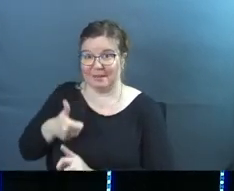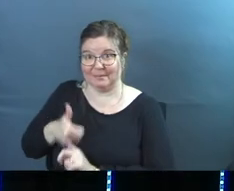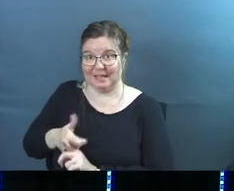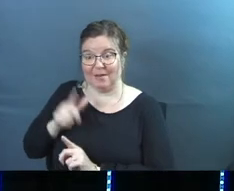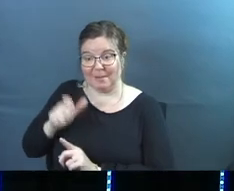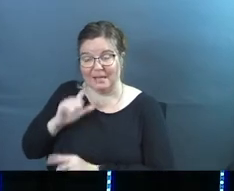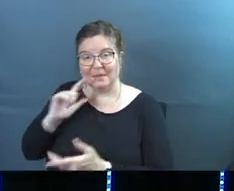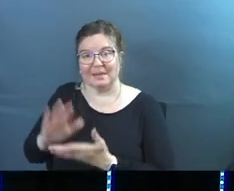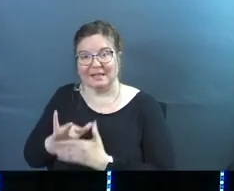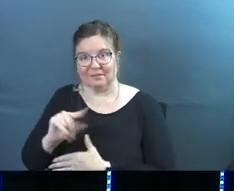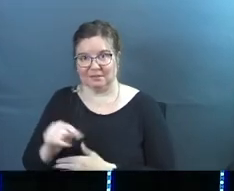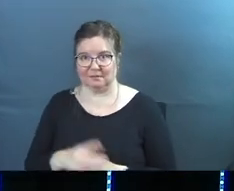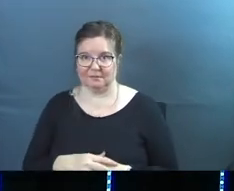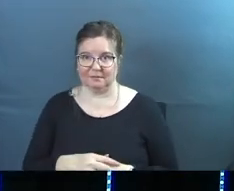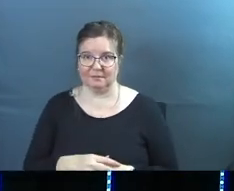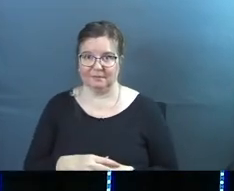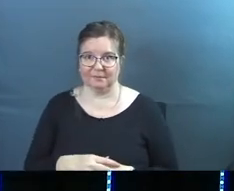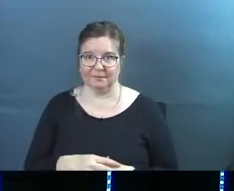personally.